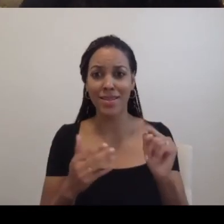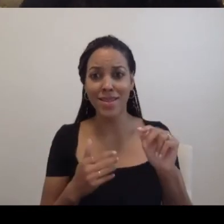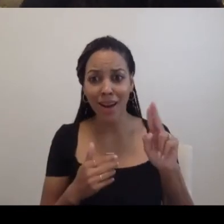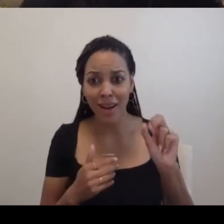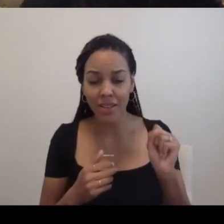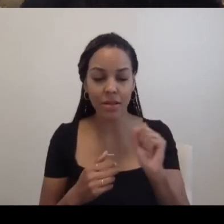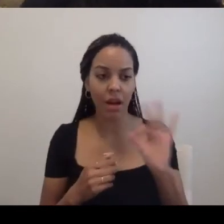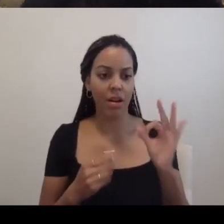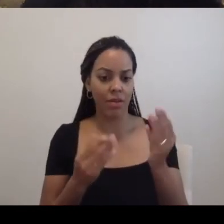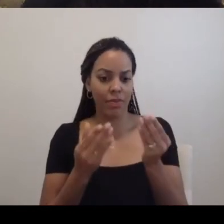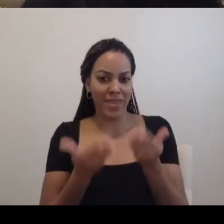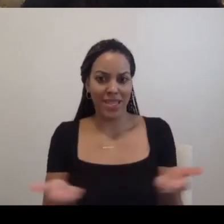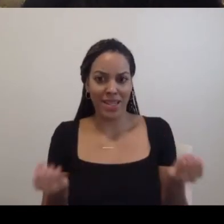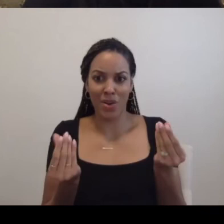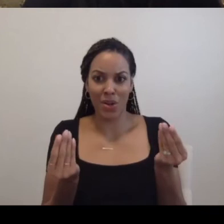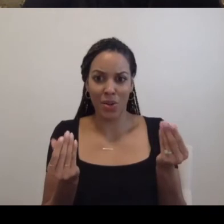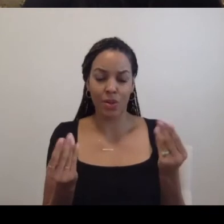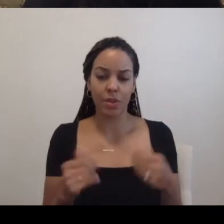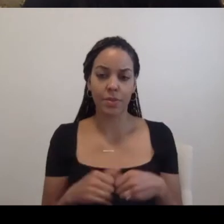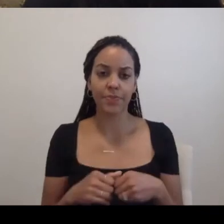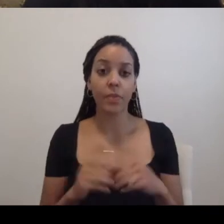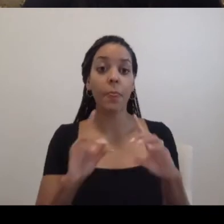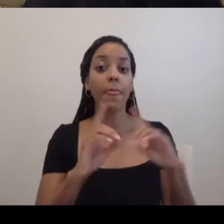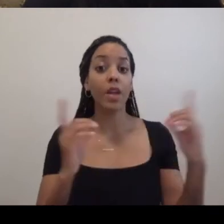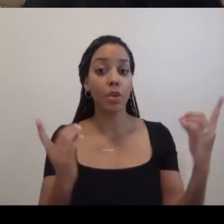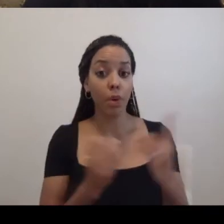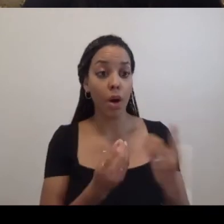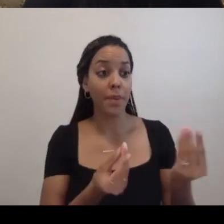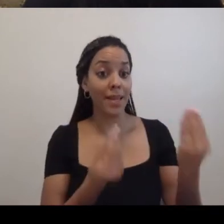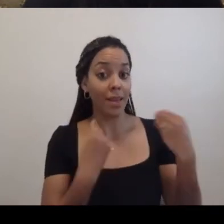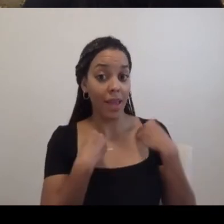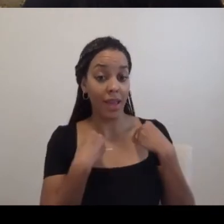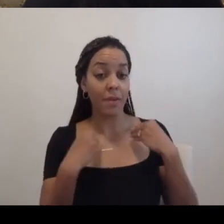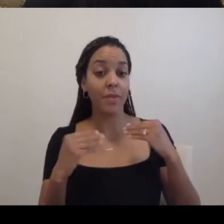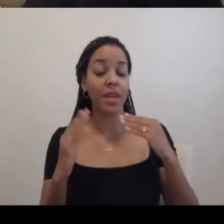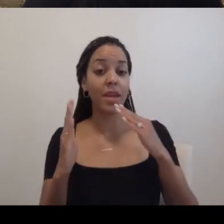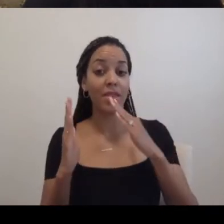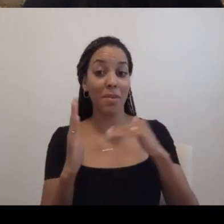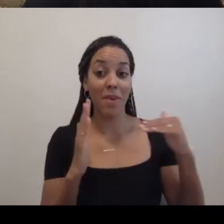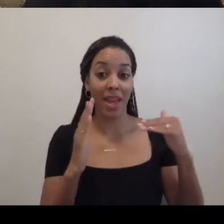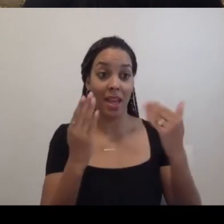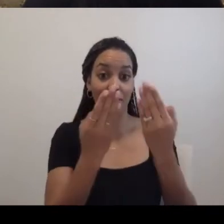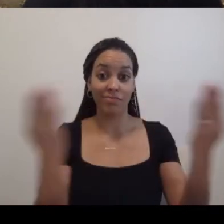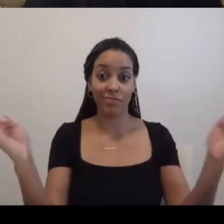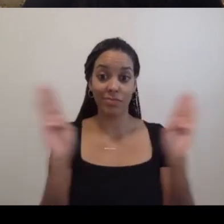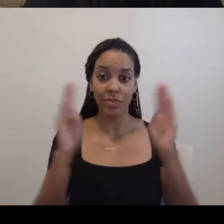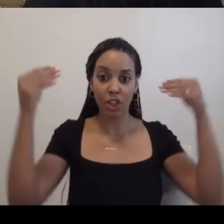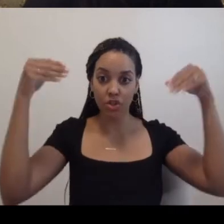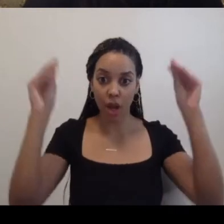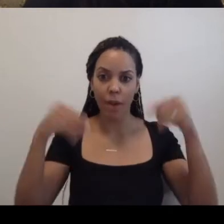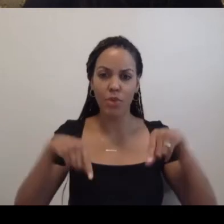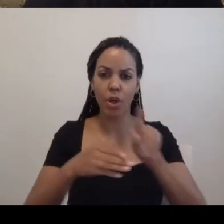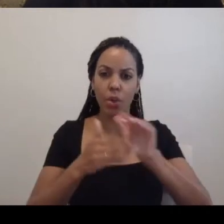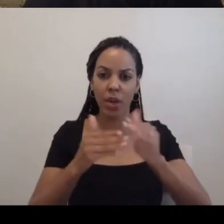Um, I, I, they, the department gave me the paint shop over the weekend and I, and I